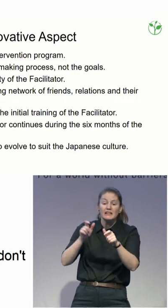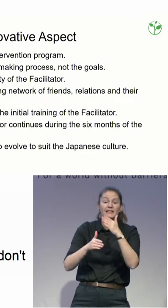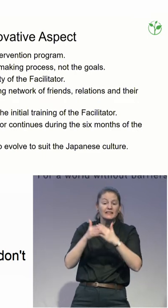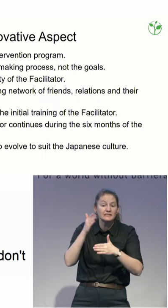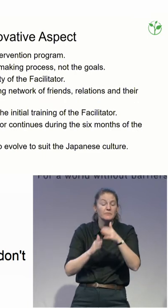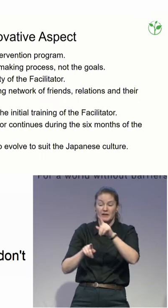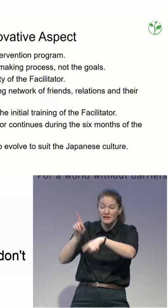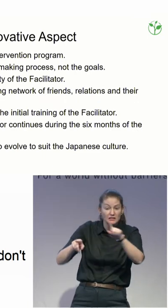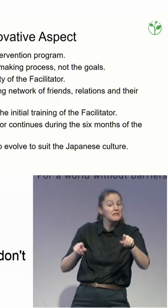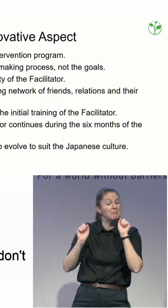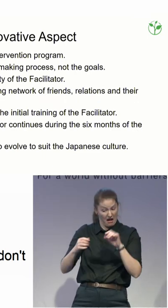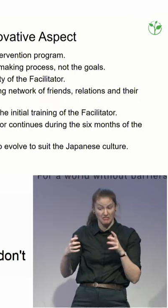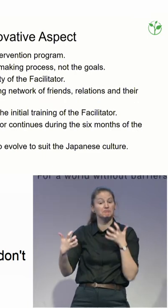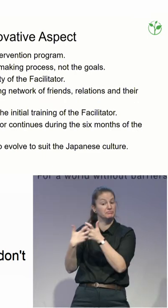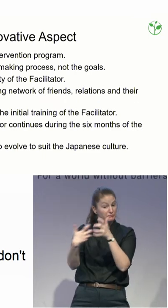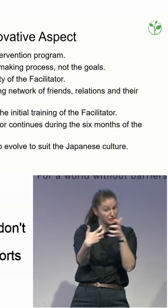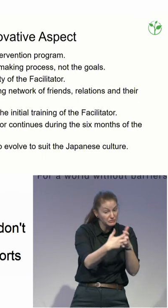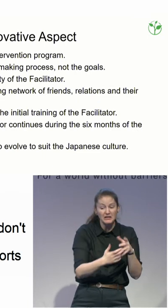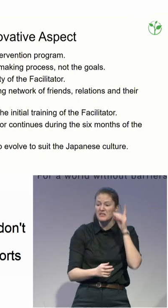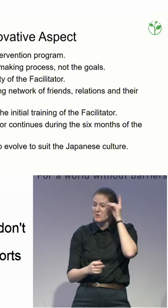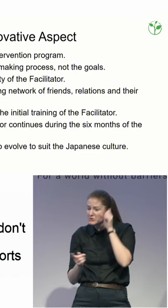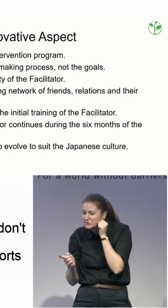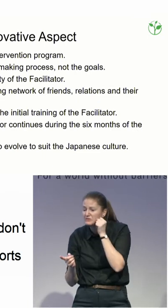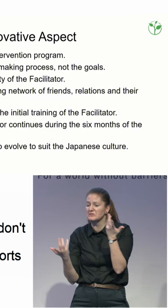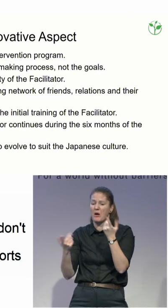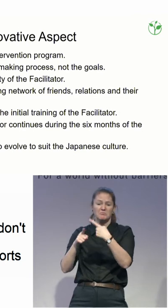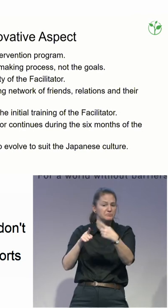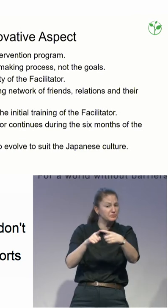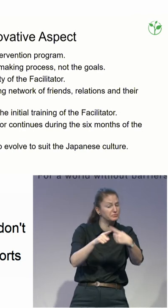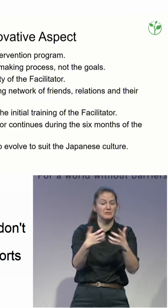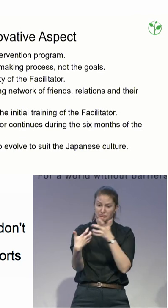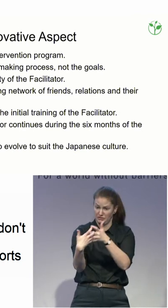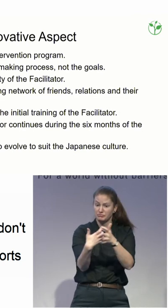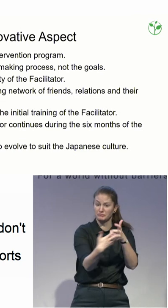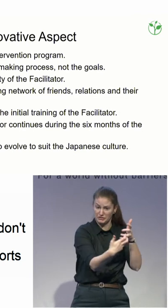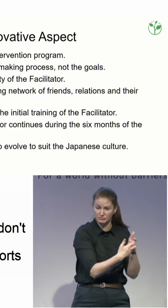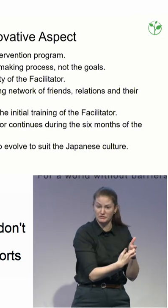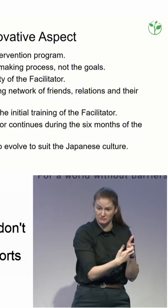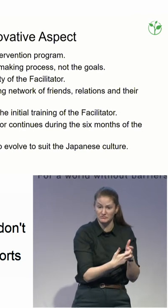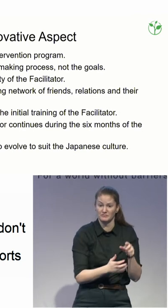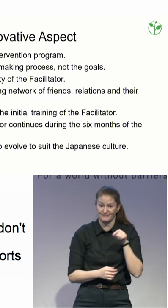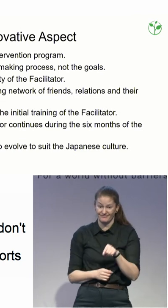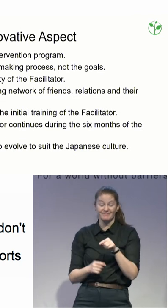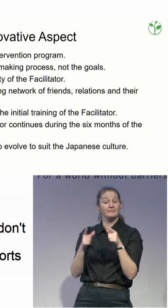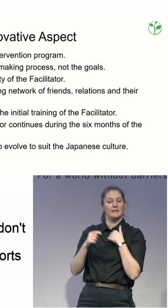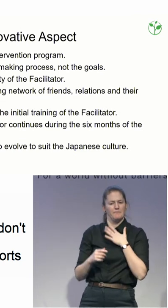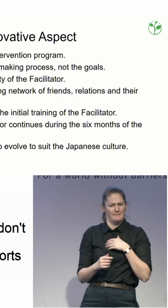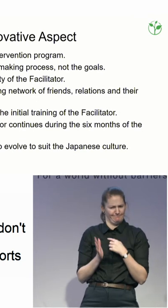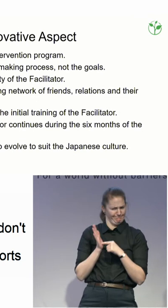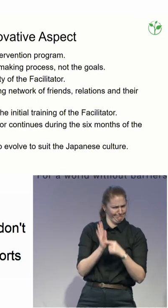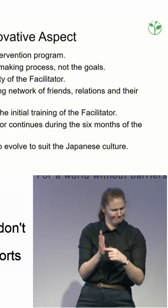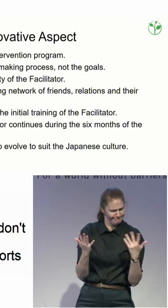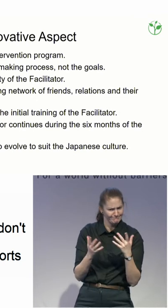What I'm keener to do is for people in Japan that I'm talking about today,